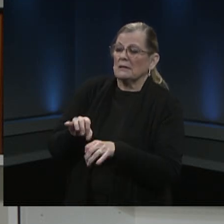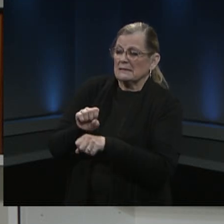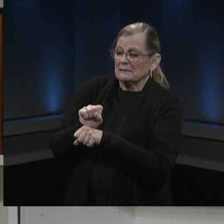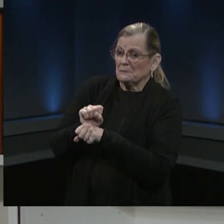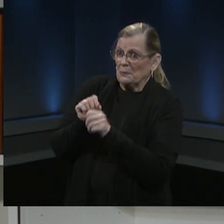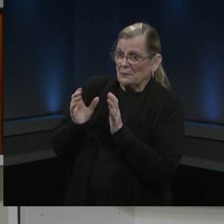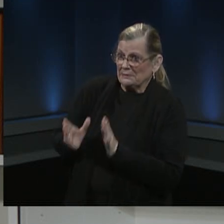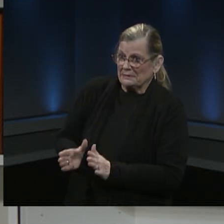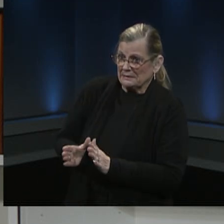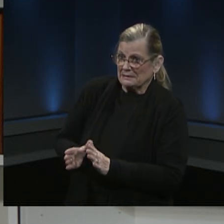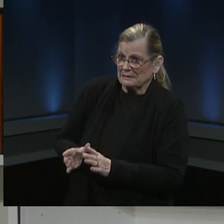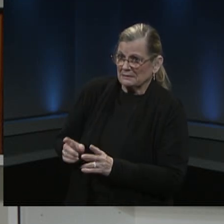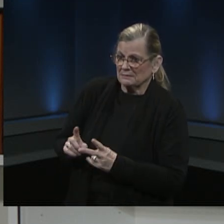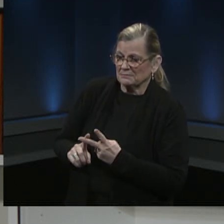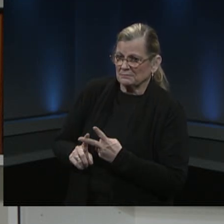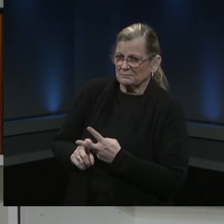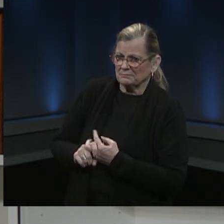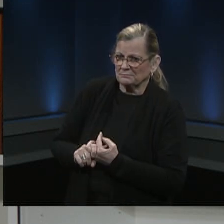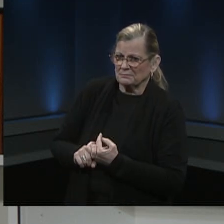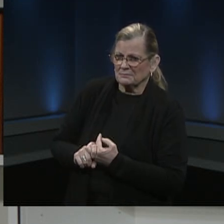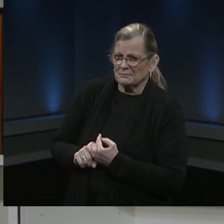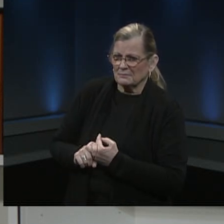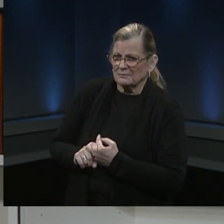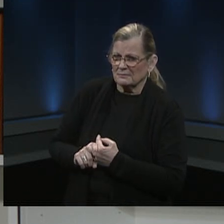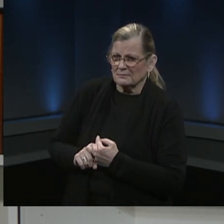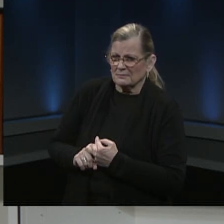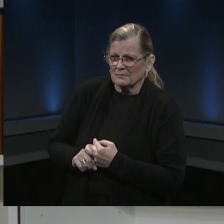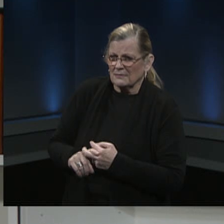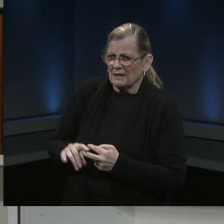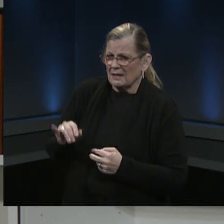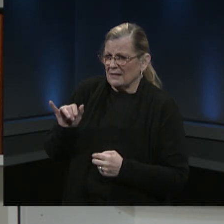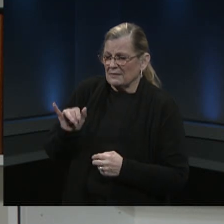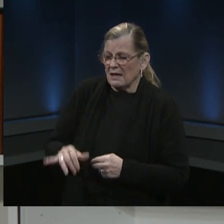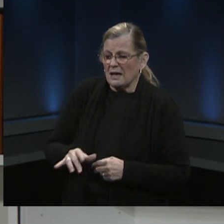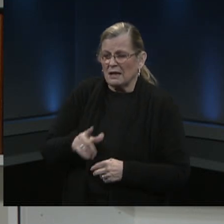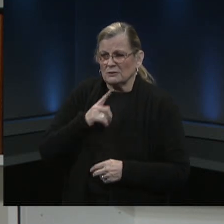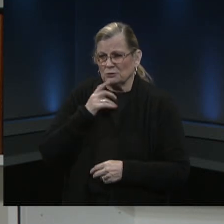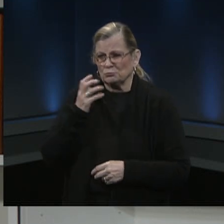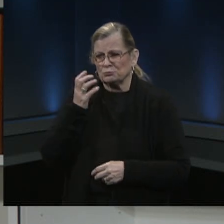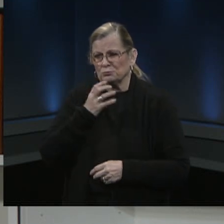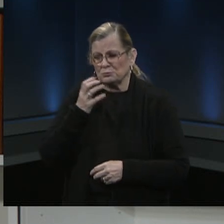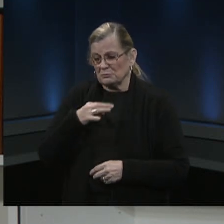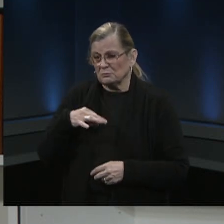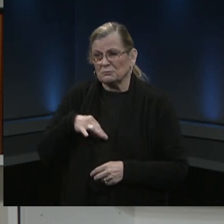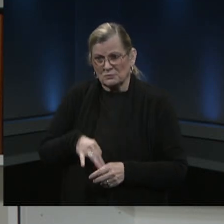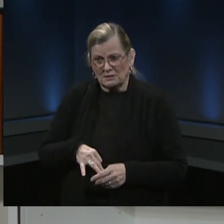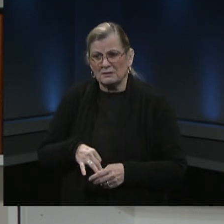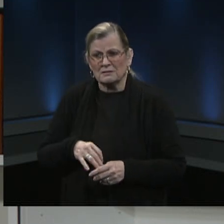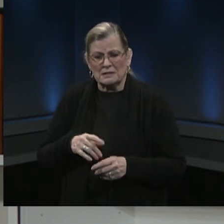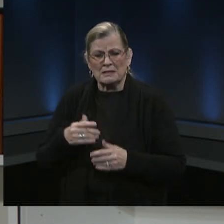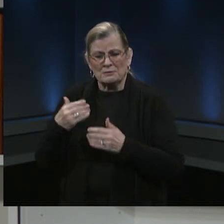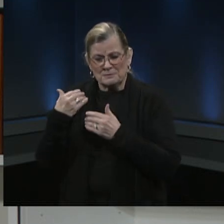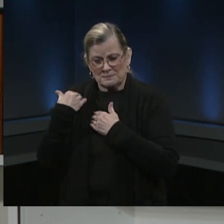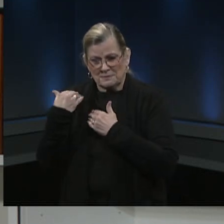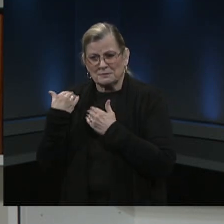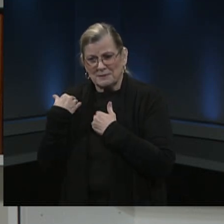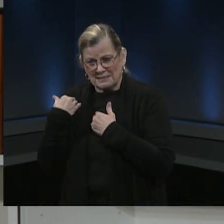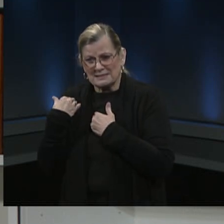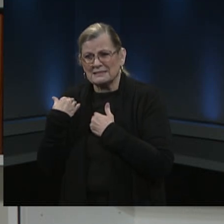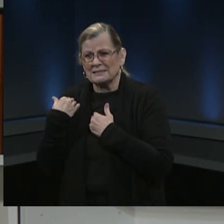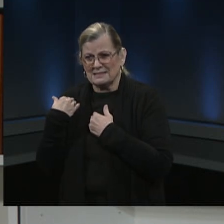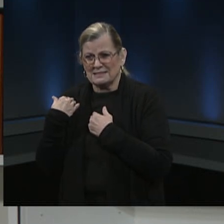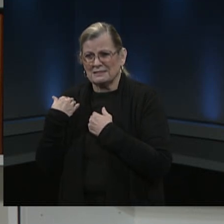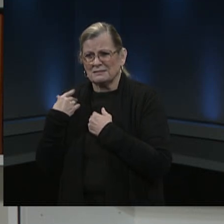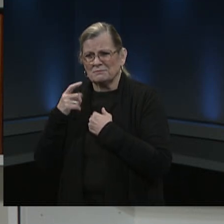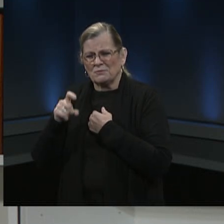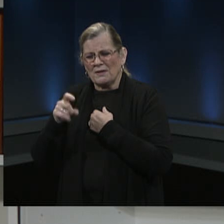our country and our community and that is really a privilege and a responsibility i think we all have to reflect on as